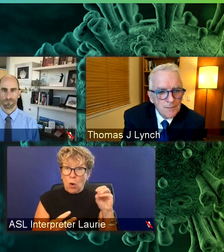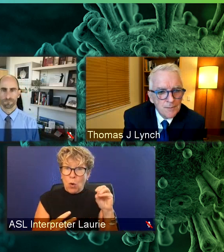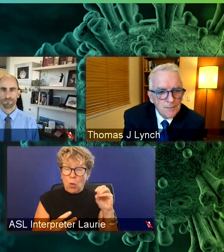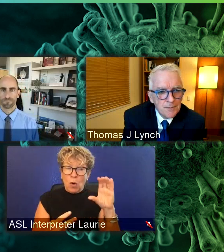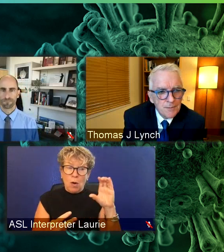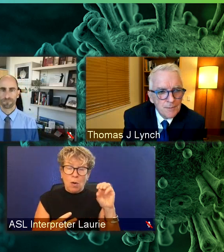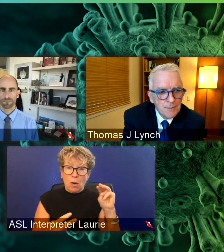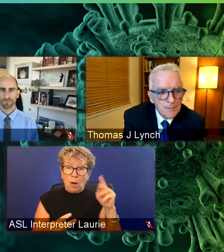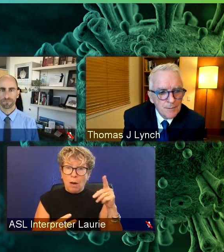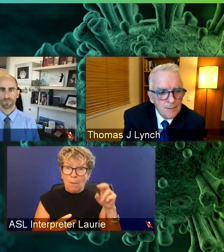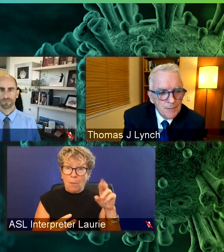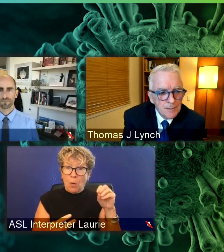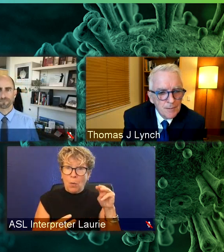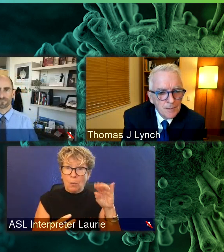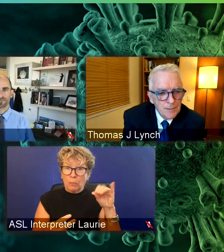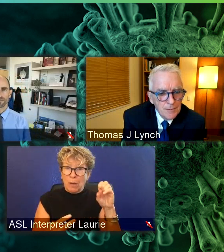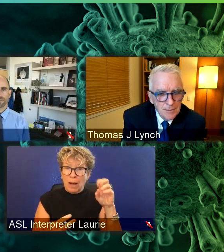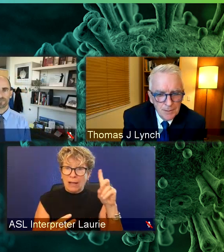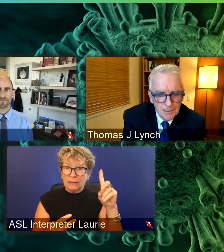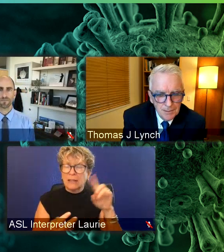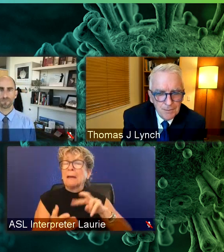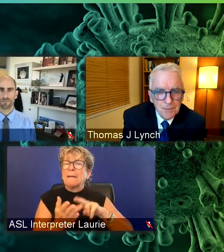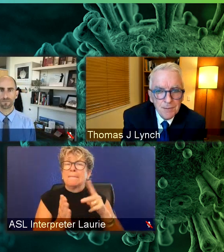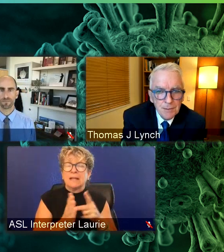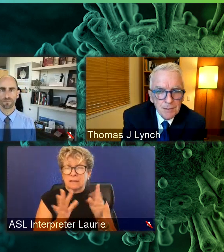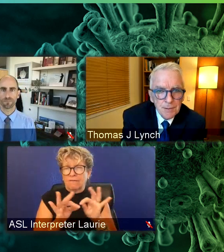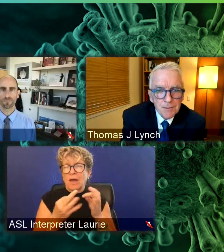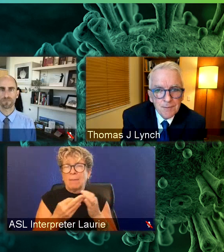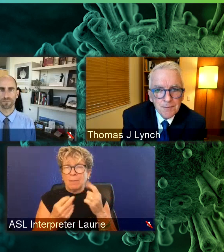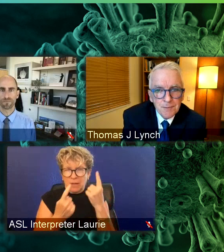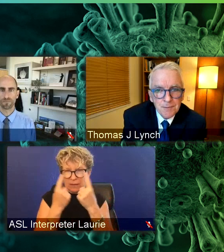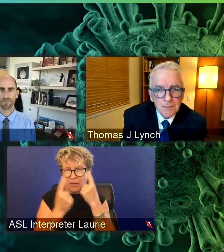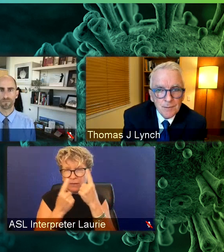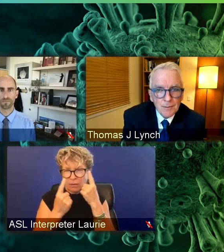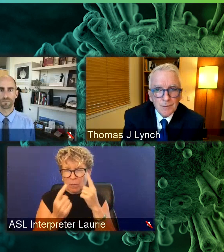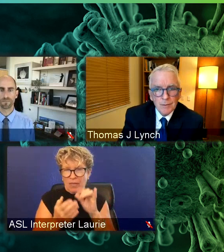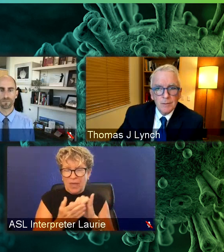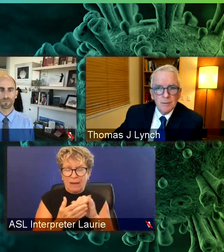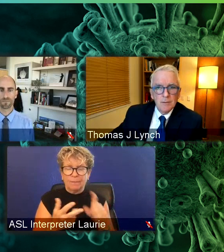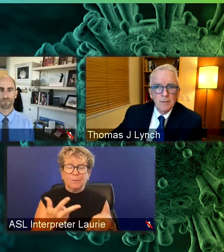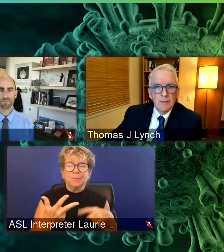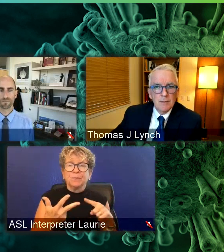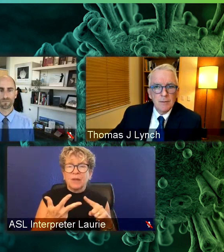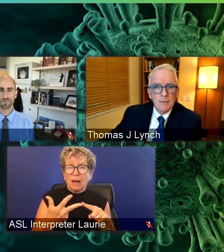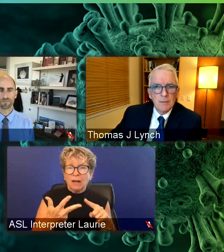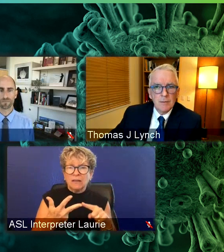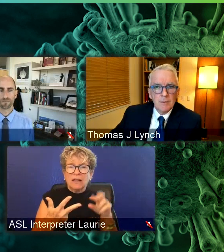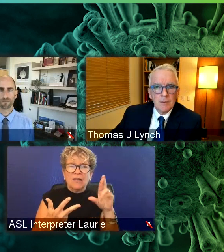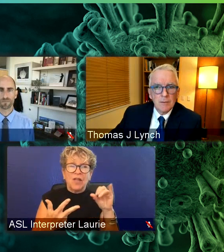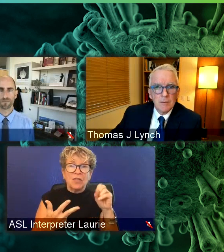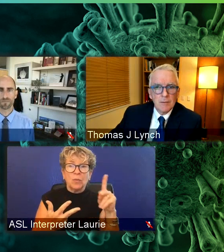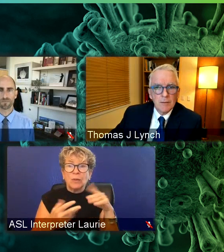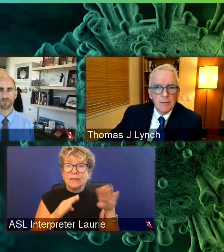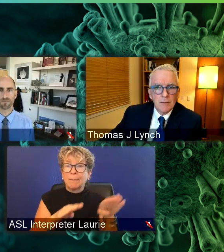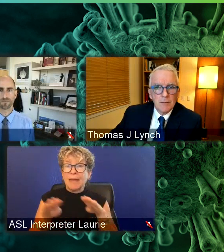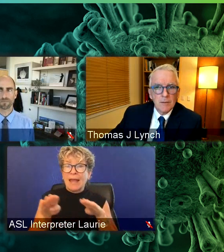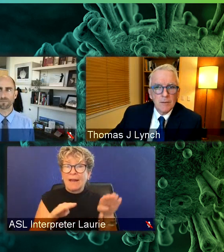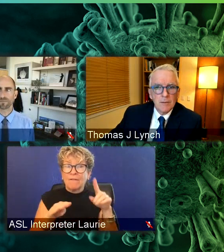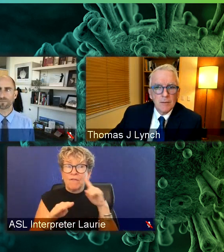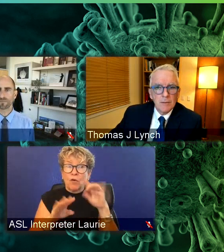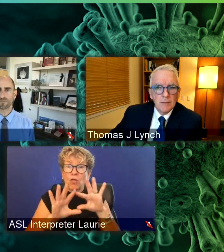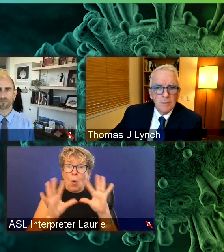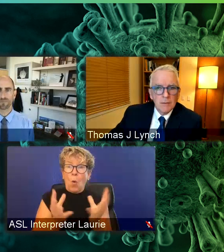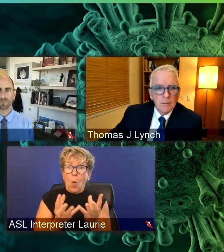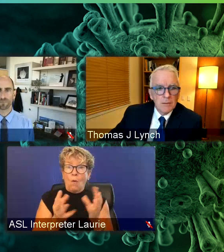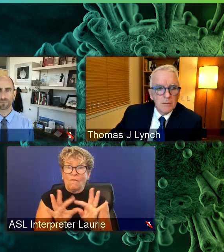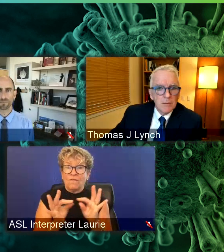family should be considering. And then it also depends on the risk behavior, I guess, of the whole family. Are the